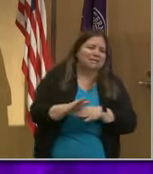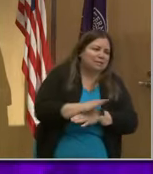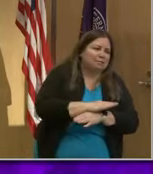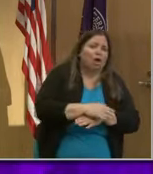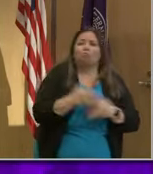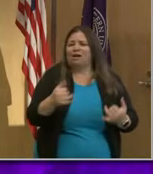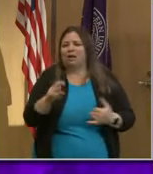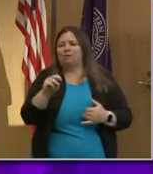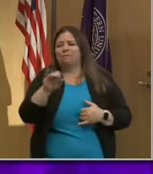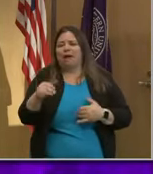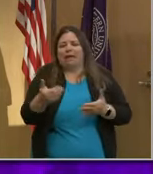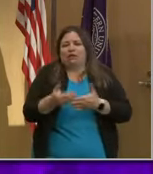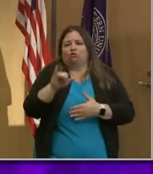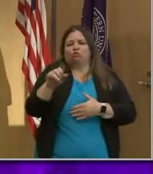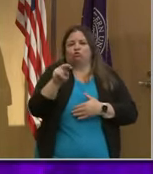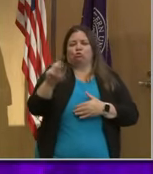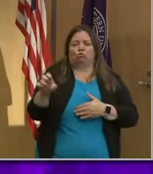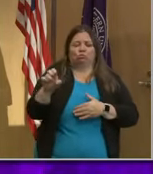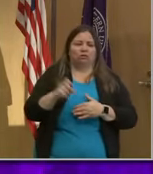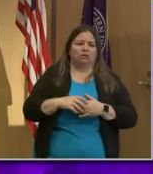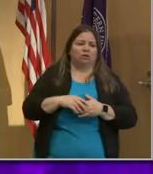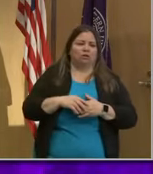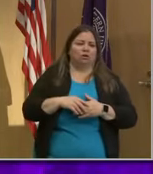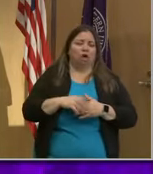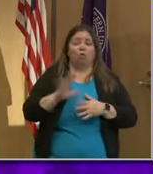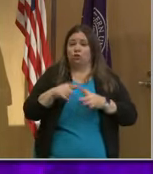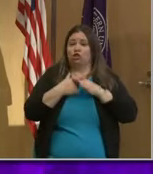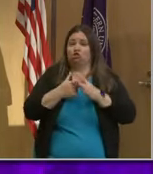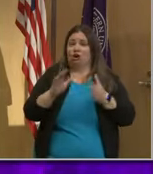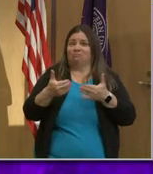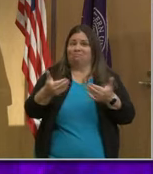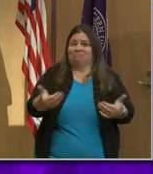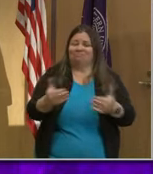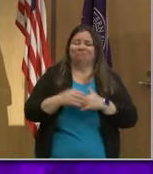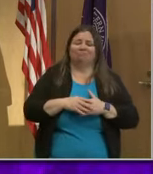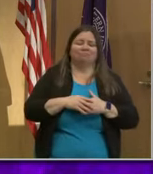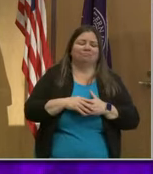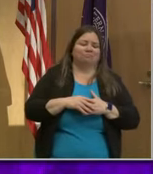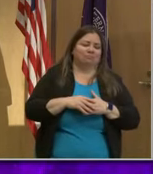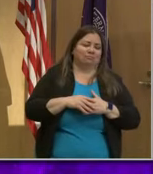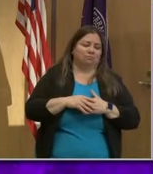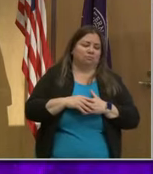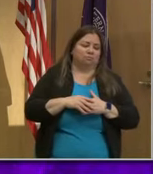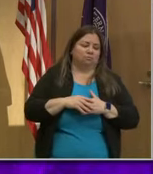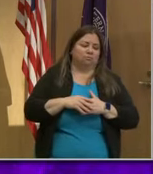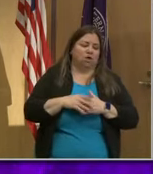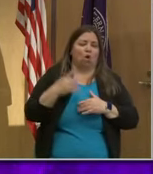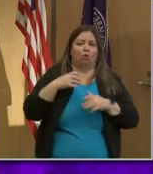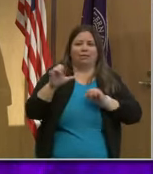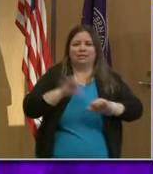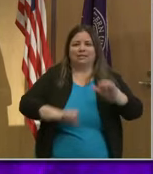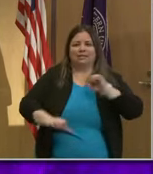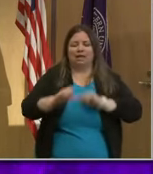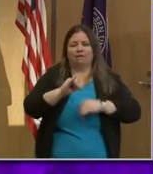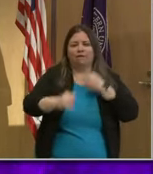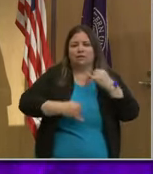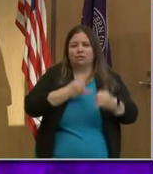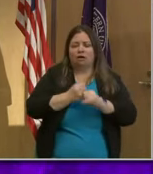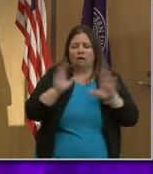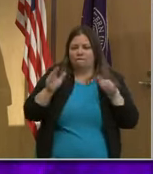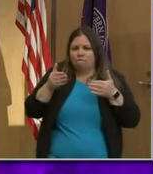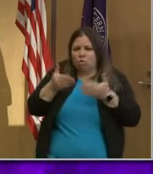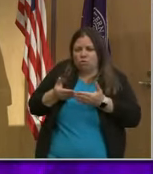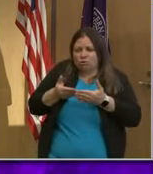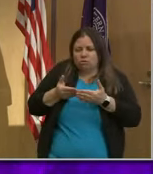it's May, almost June, and we're launching. So this is going to be a scientific institute focused